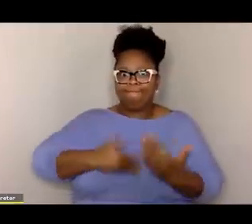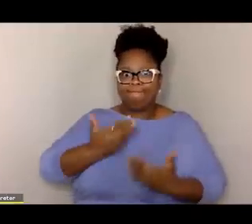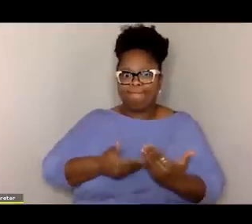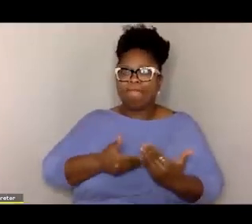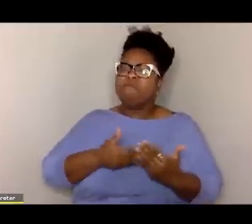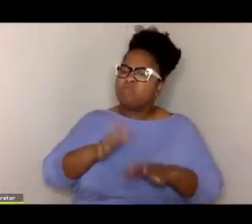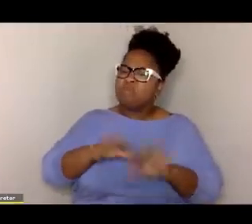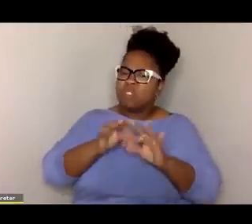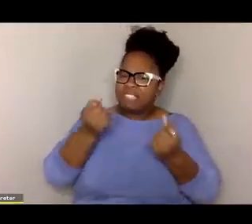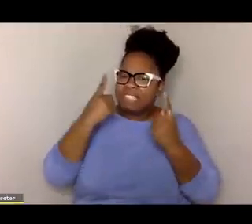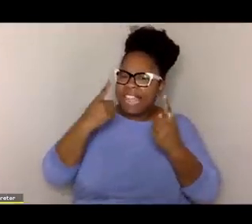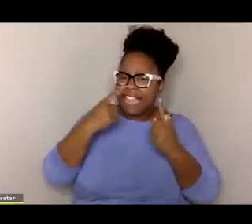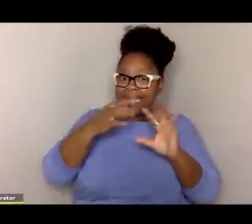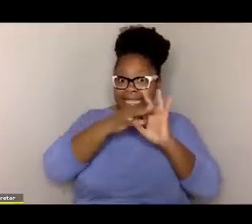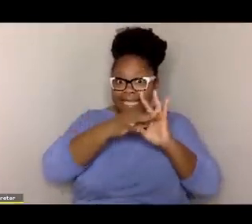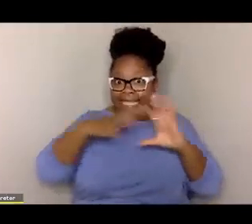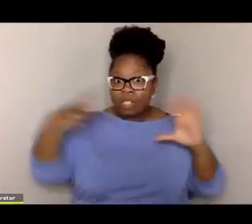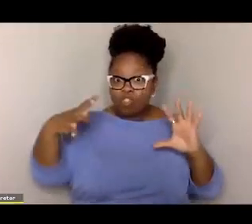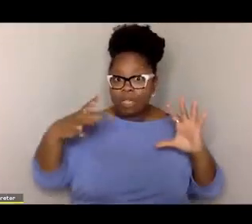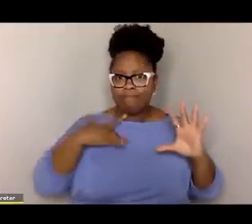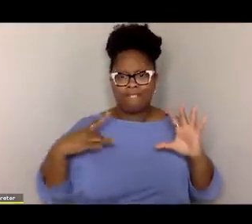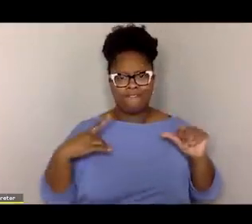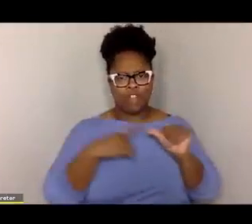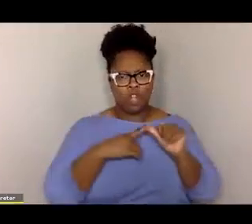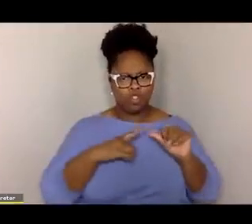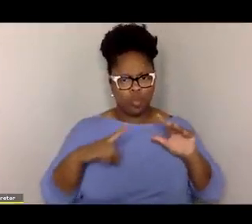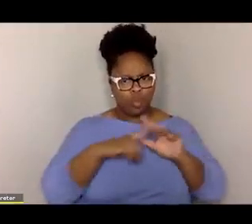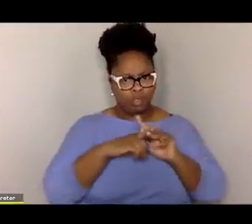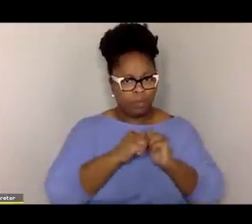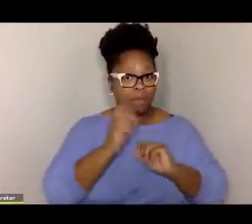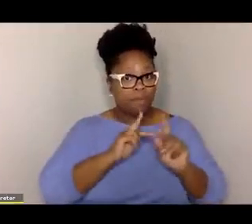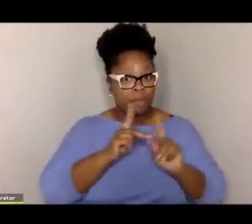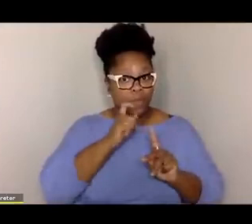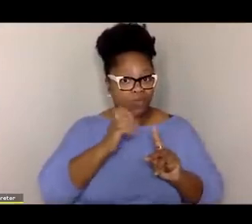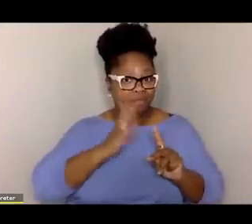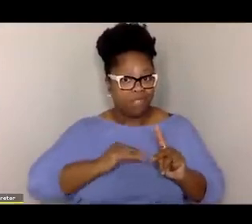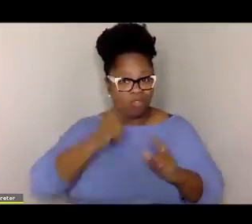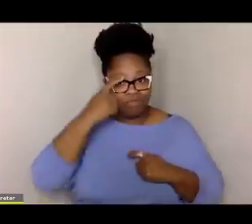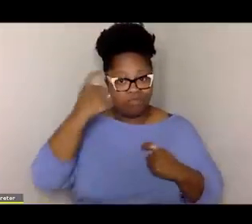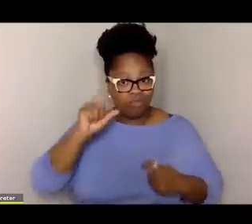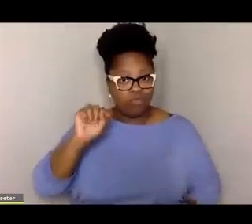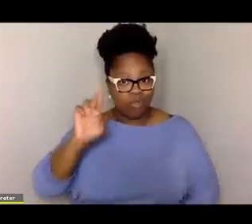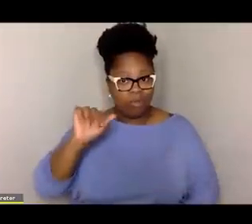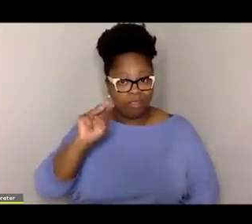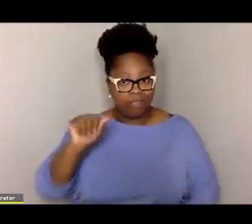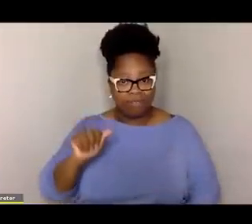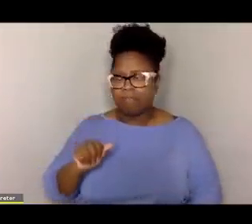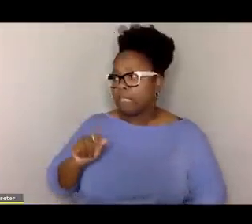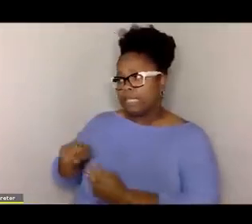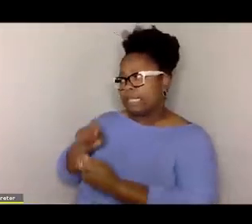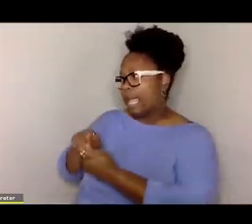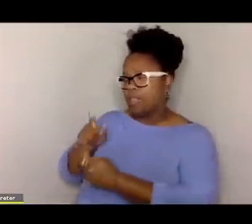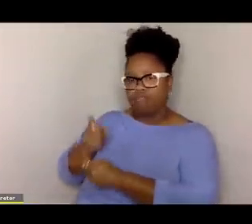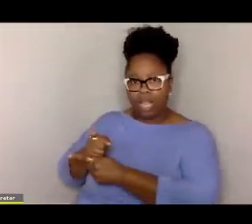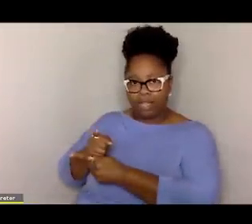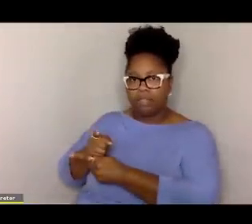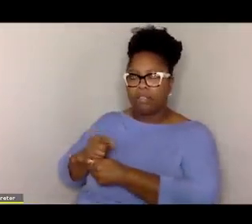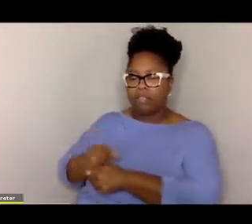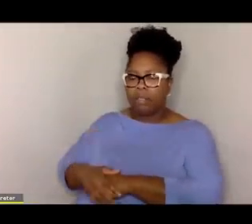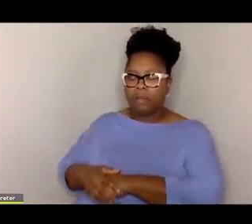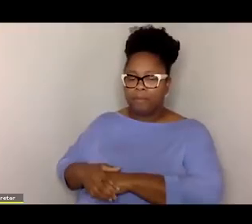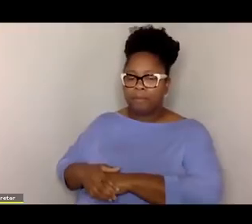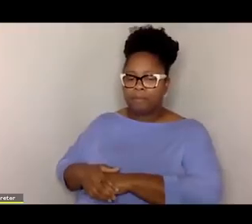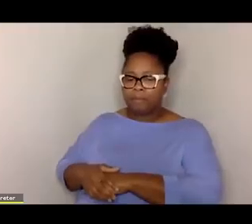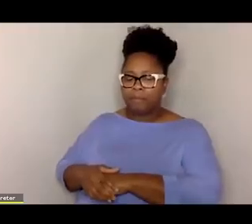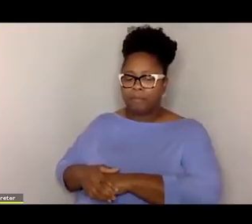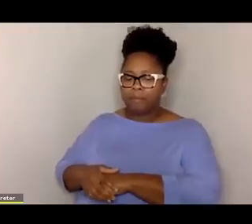important to understand that disassociation usually is the first thing that shows up with people who've been traumatized. That's exactly